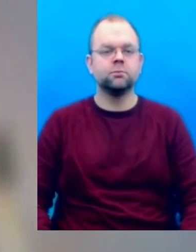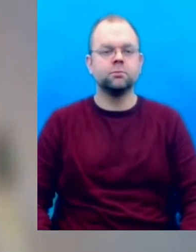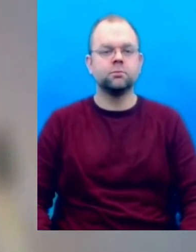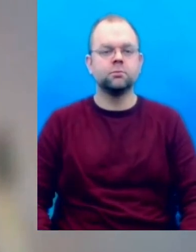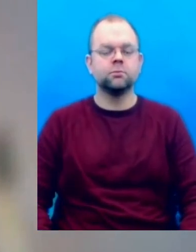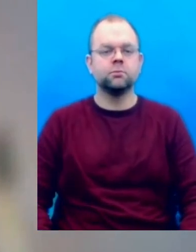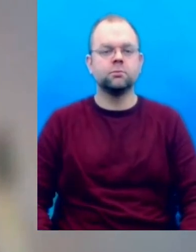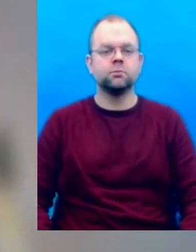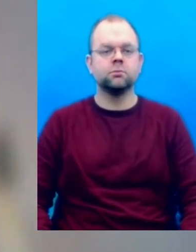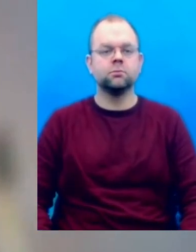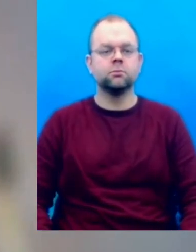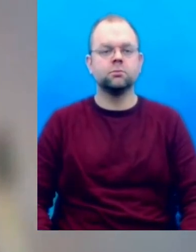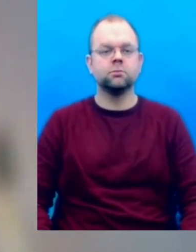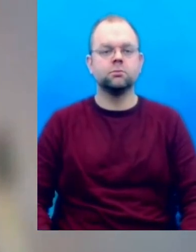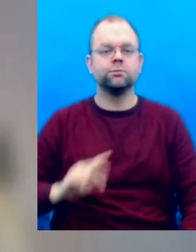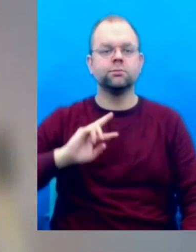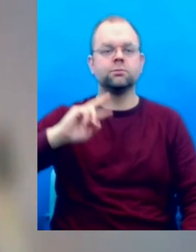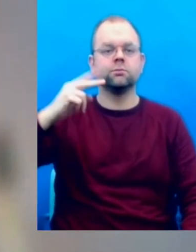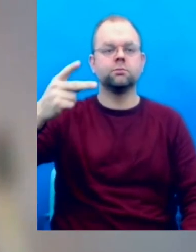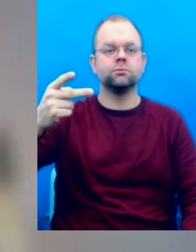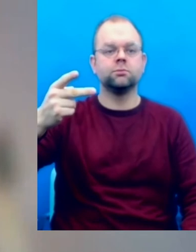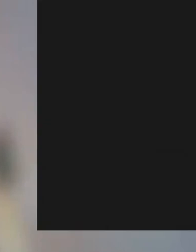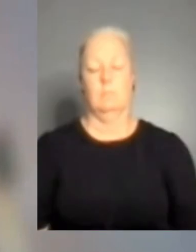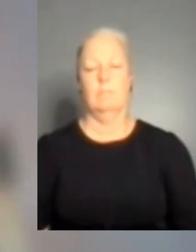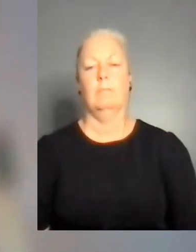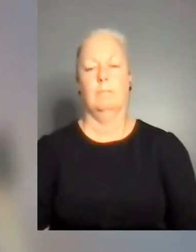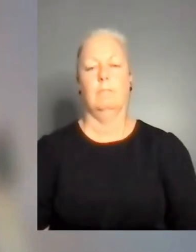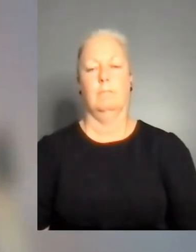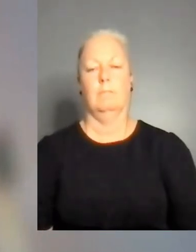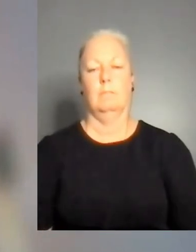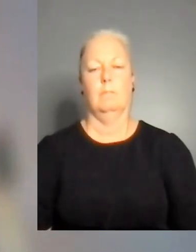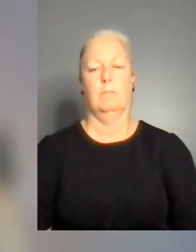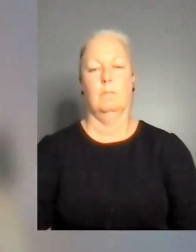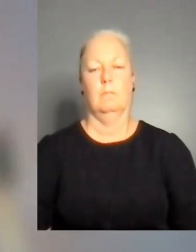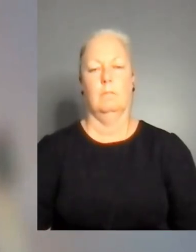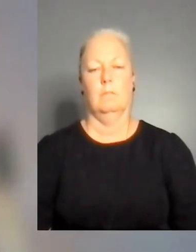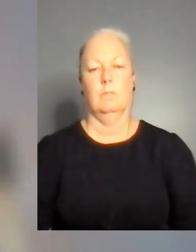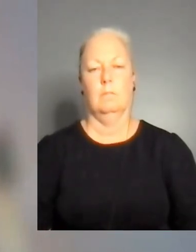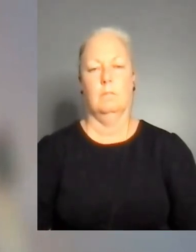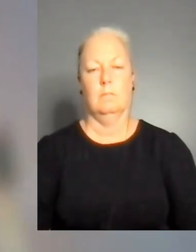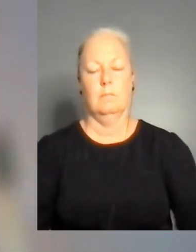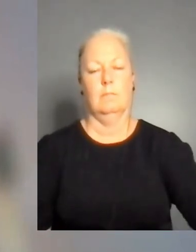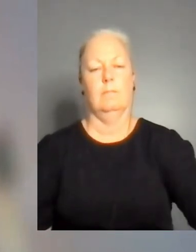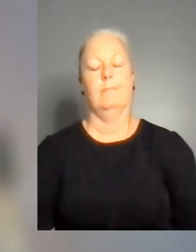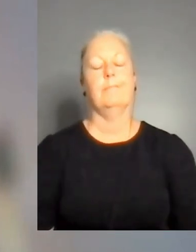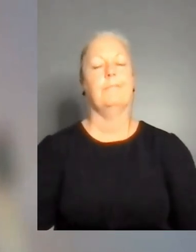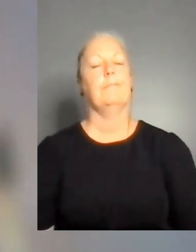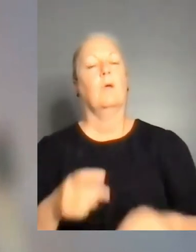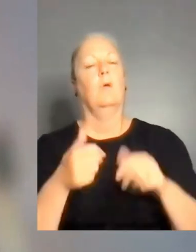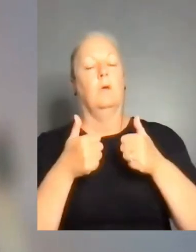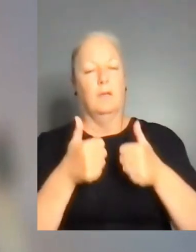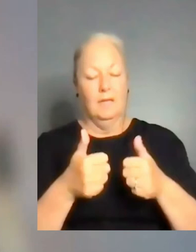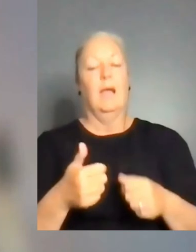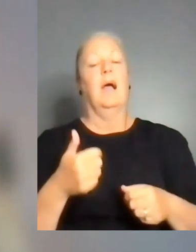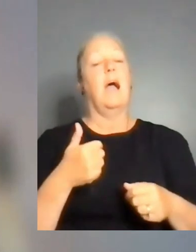at 1pm. The link is also in the chat. So to answer your question,